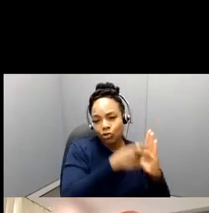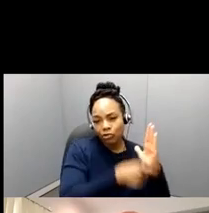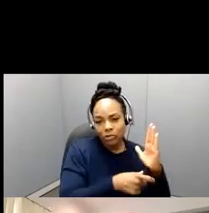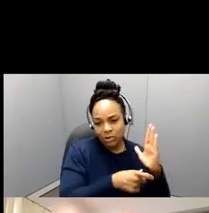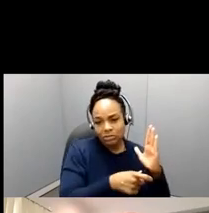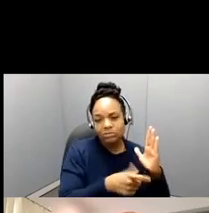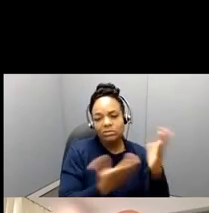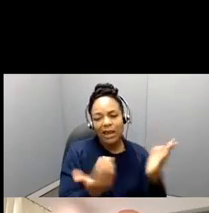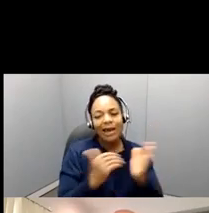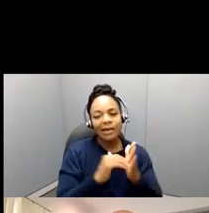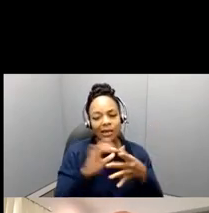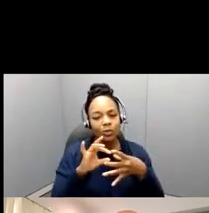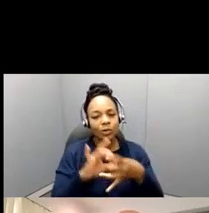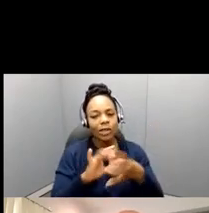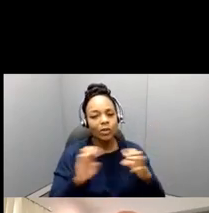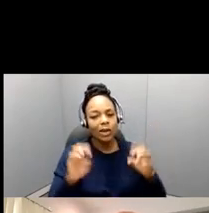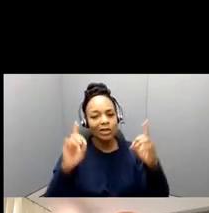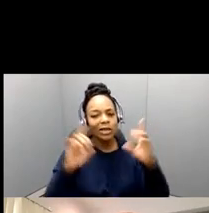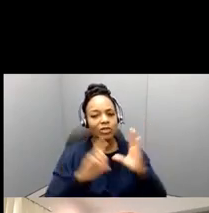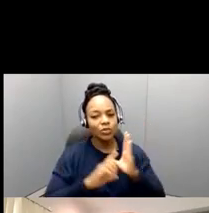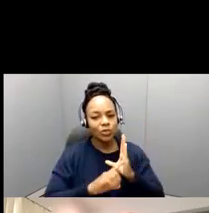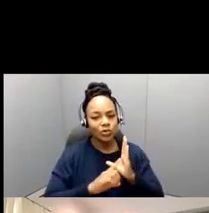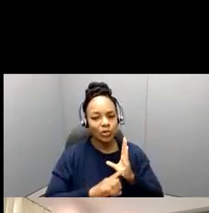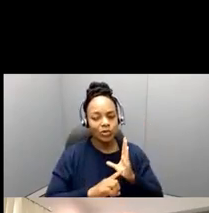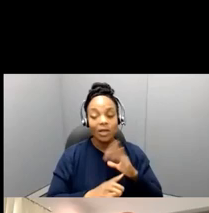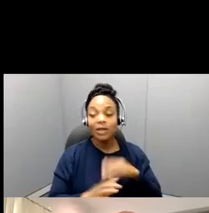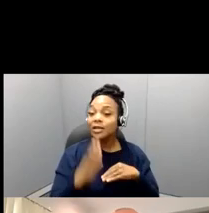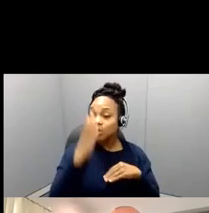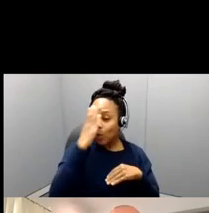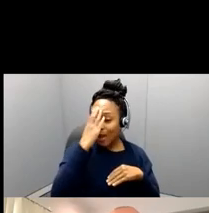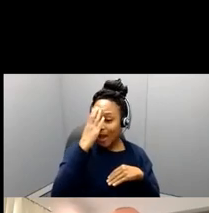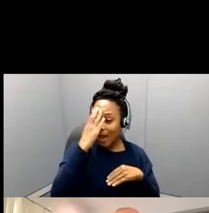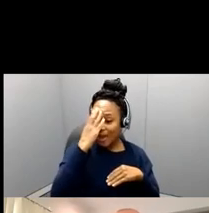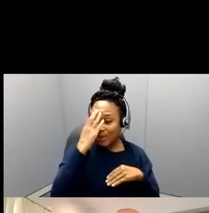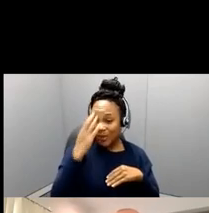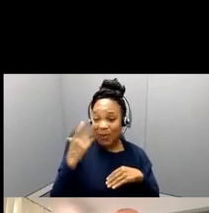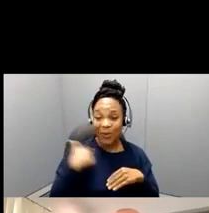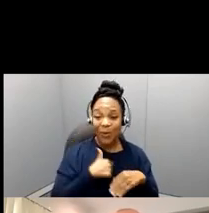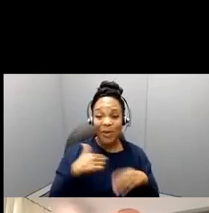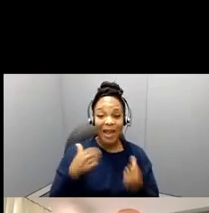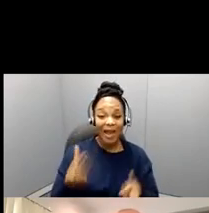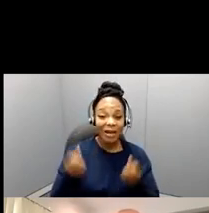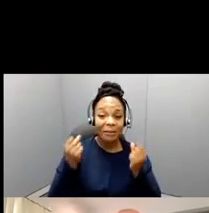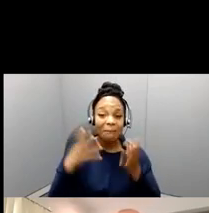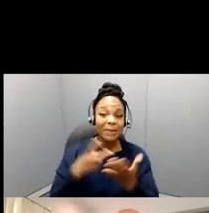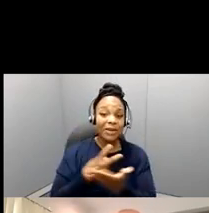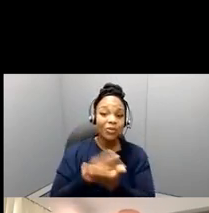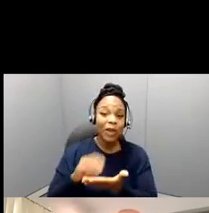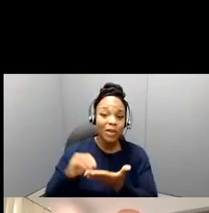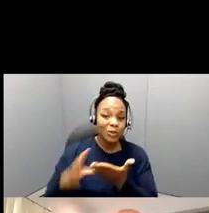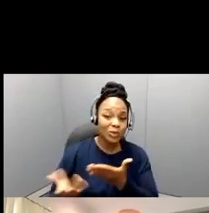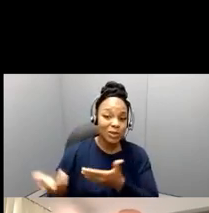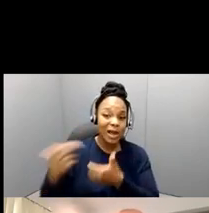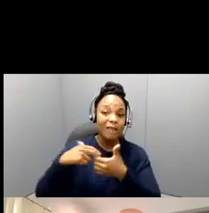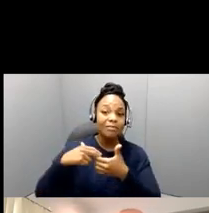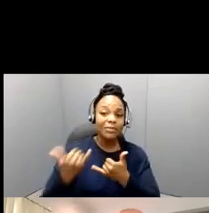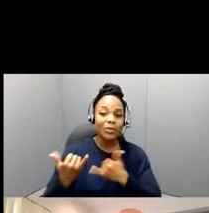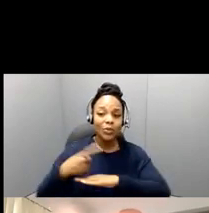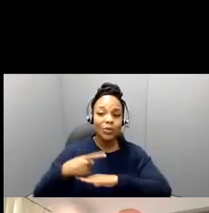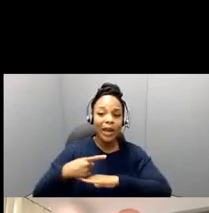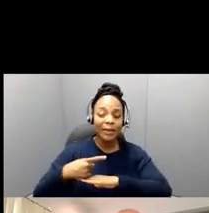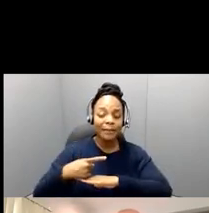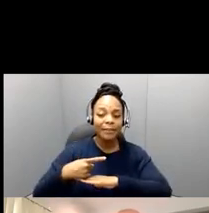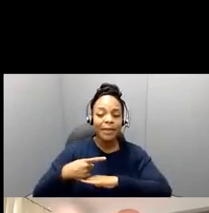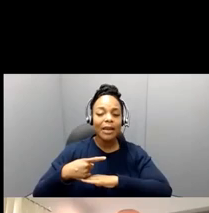So now, I know we have a lot of graduate students who are mostly on here, um, I have a second poll